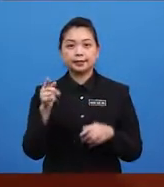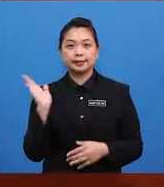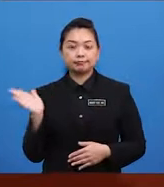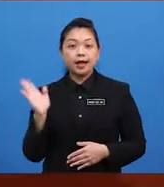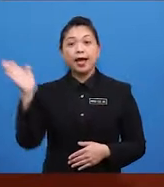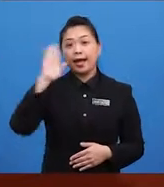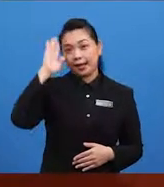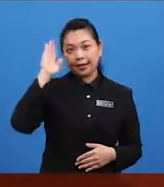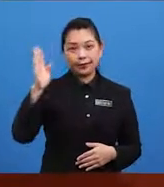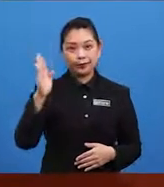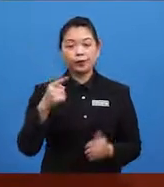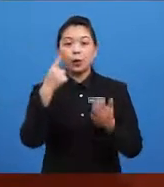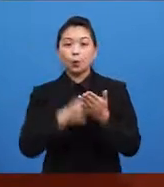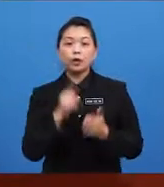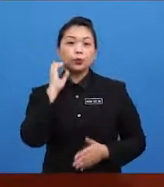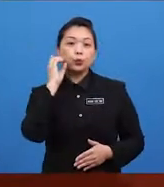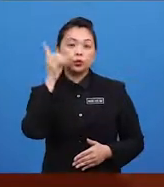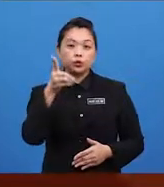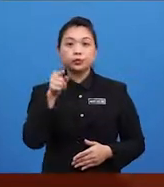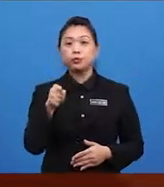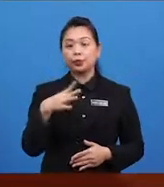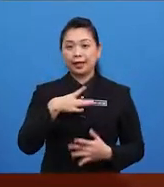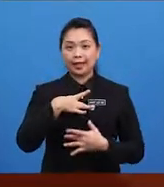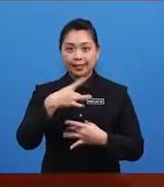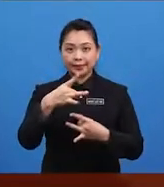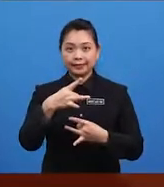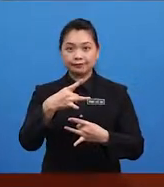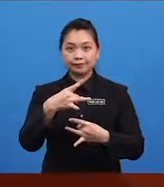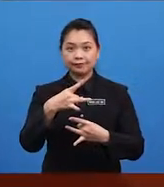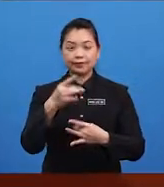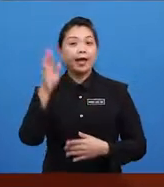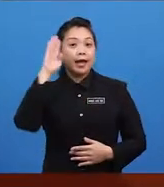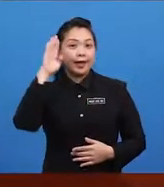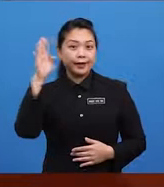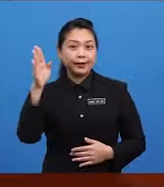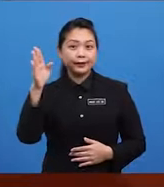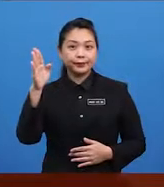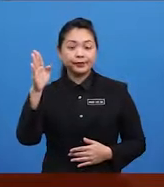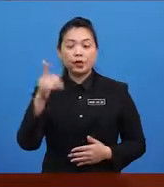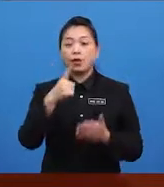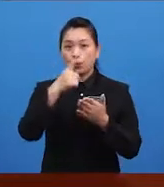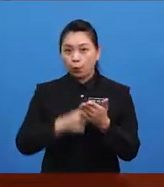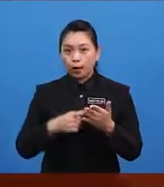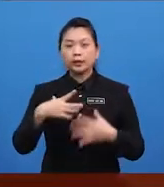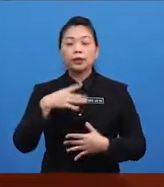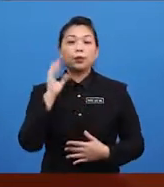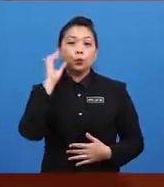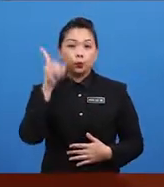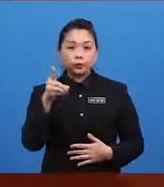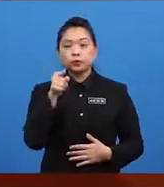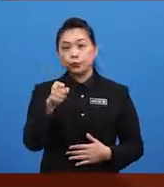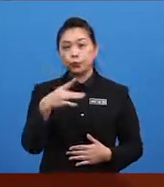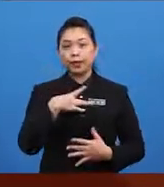Hello, what would you like? Hello, what would you like?